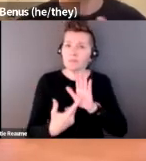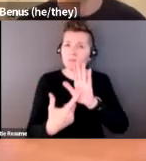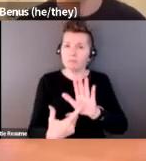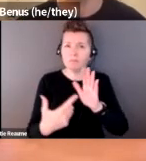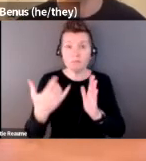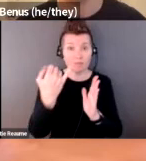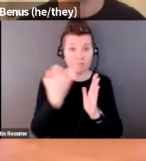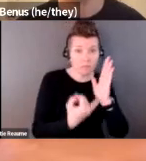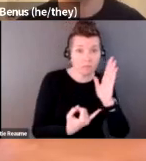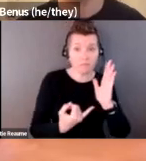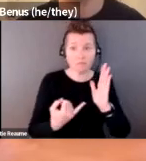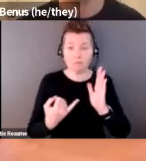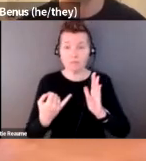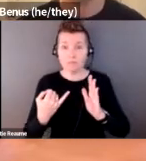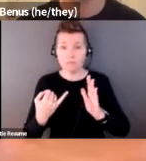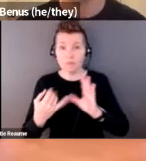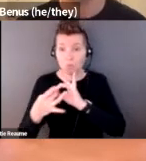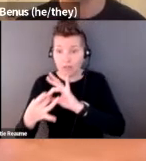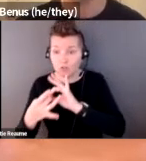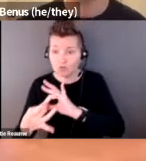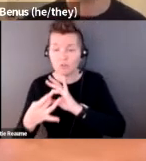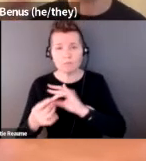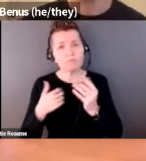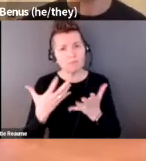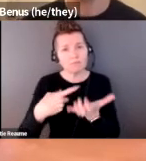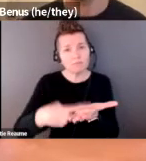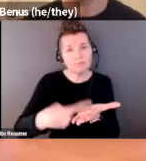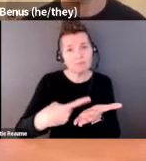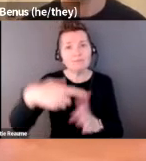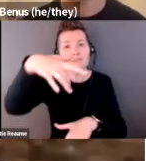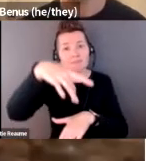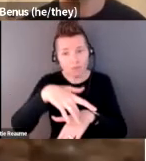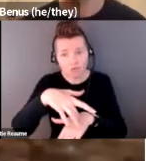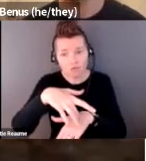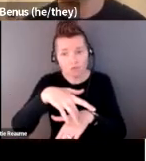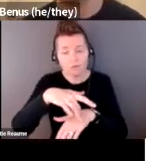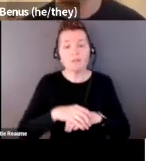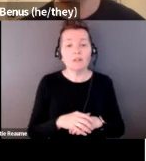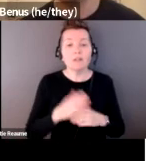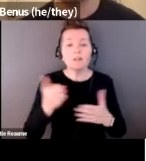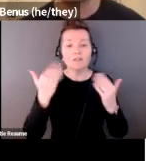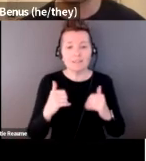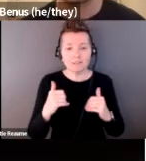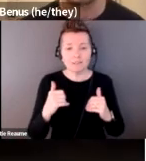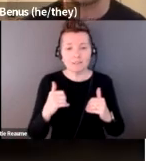in interpersonal relationships. So we can go to the next piece, which is after the video, the next.